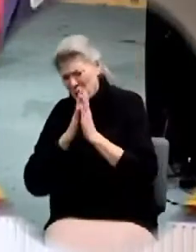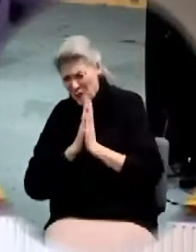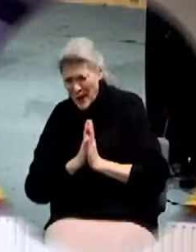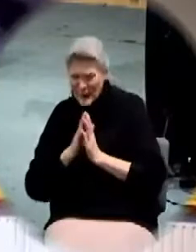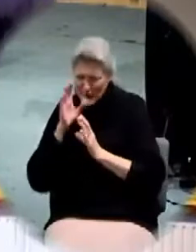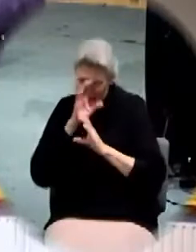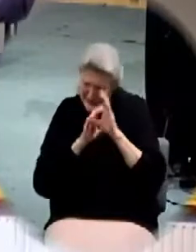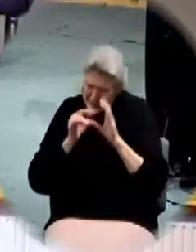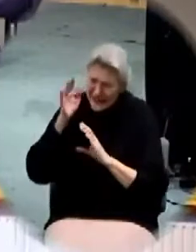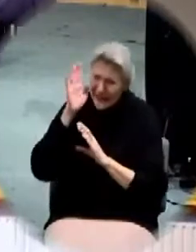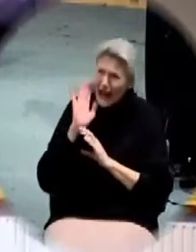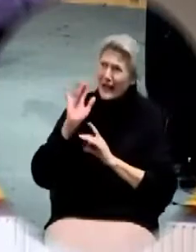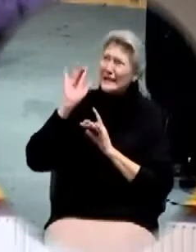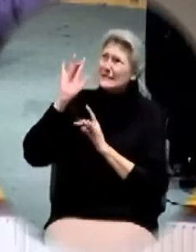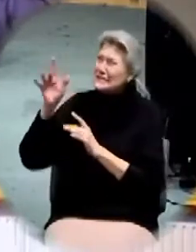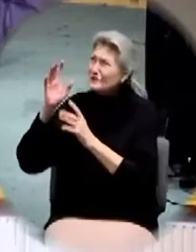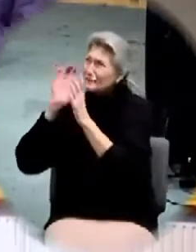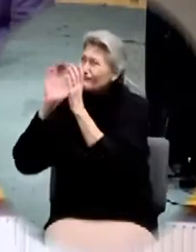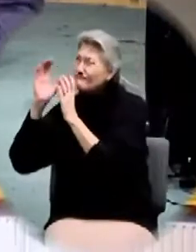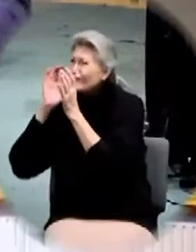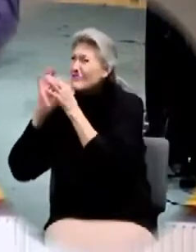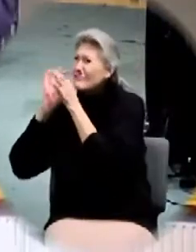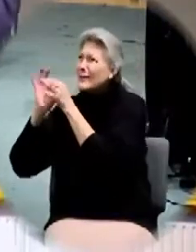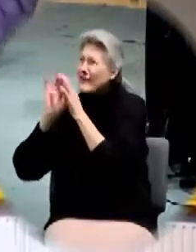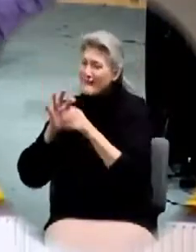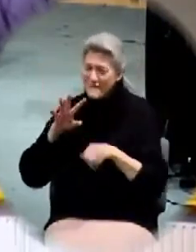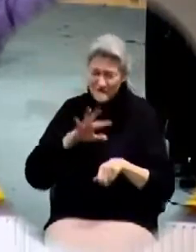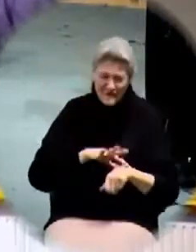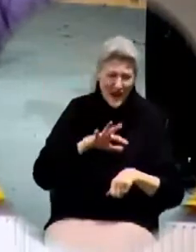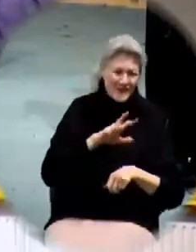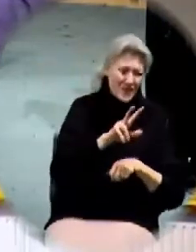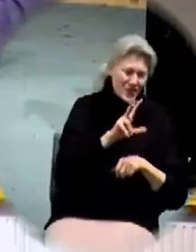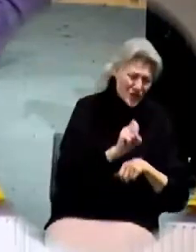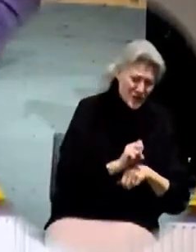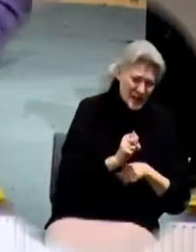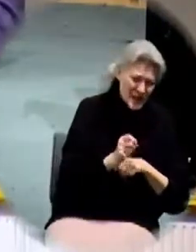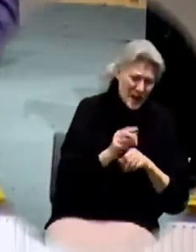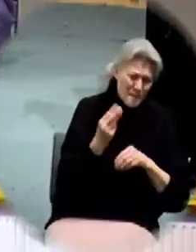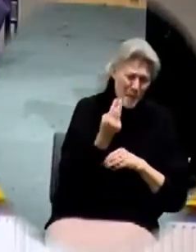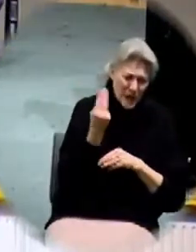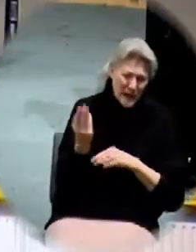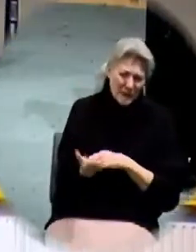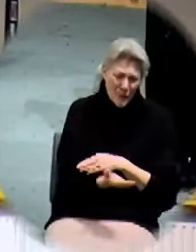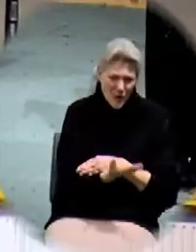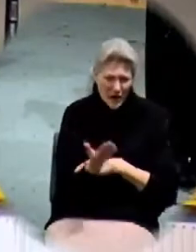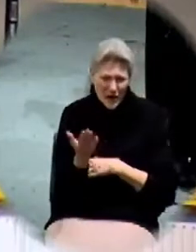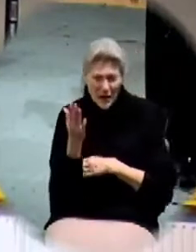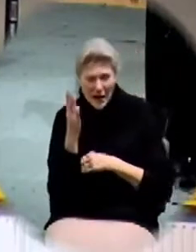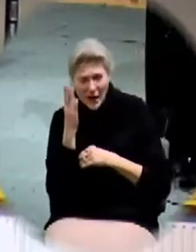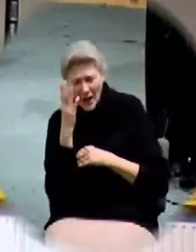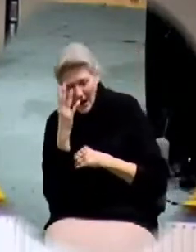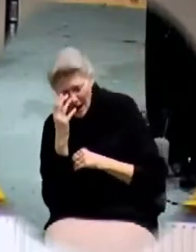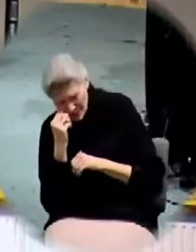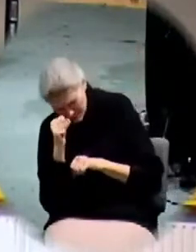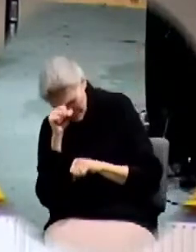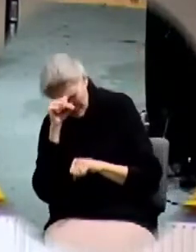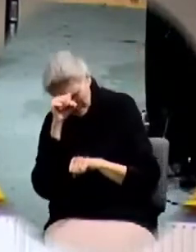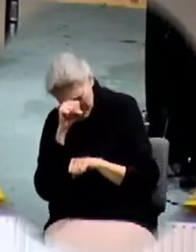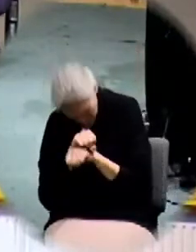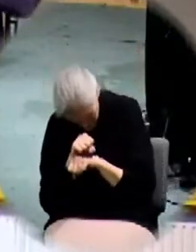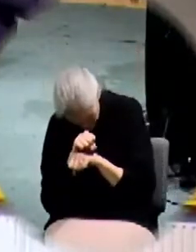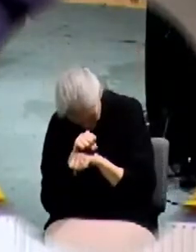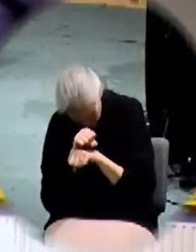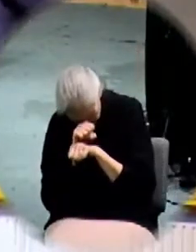and I'm going to seek God, and I'm going to touch the throne of God. And 5.30 Monday morning comes, and you're nowhere close to the presence of God.